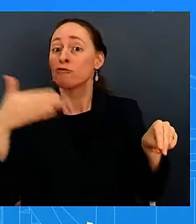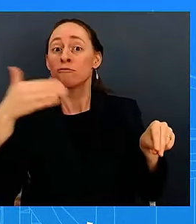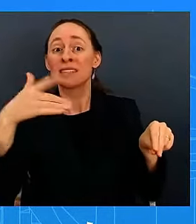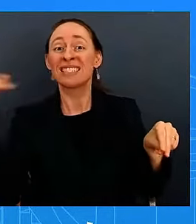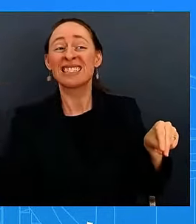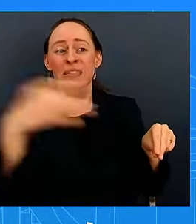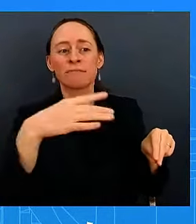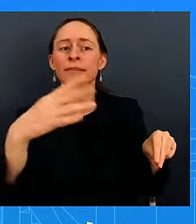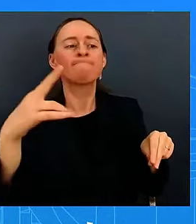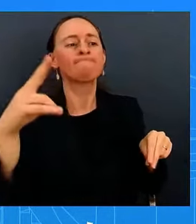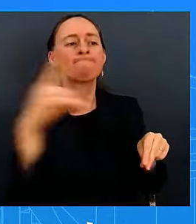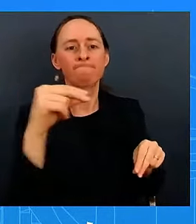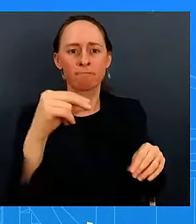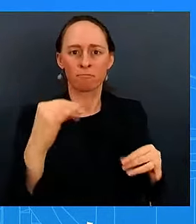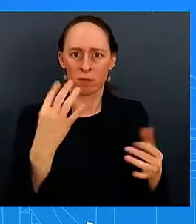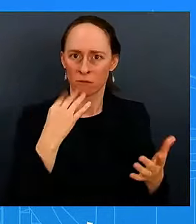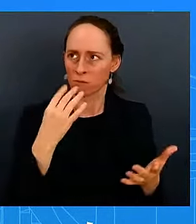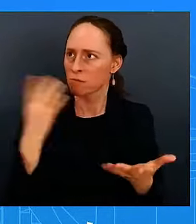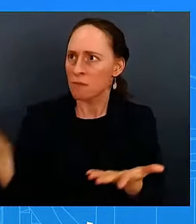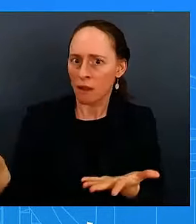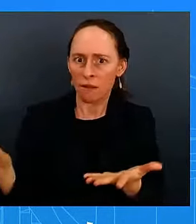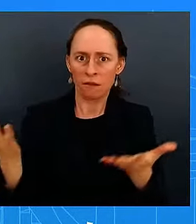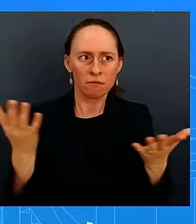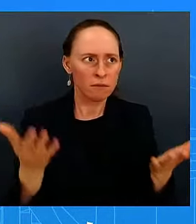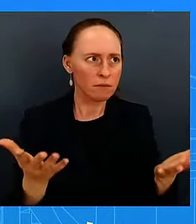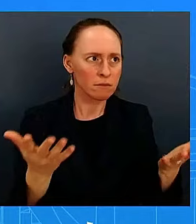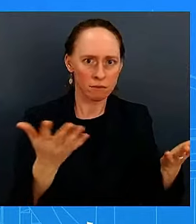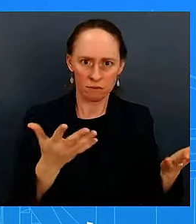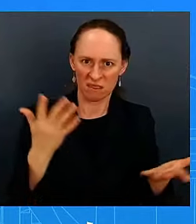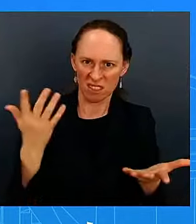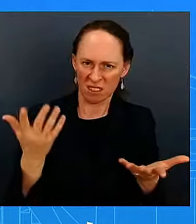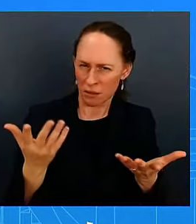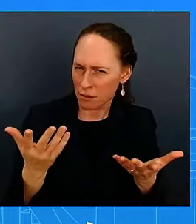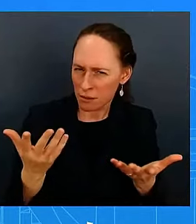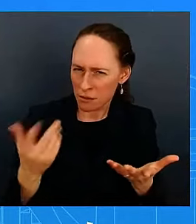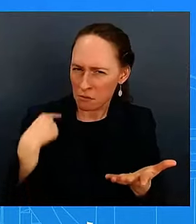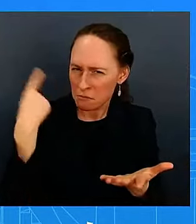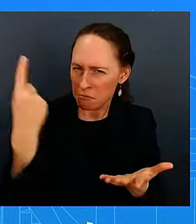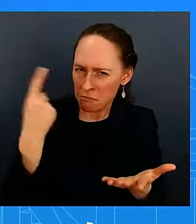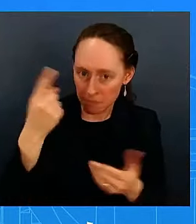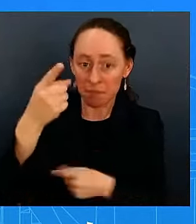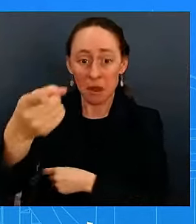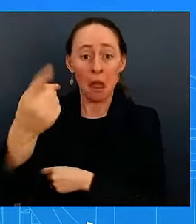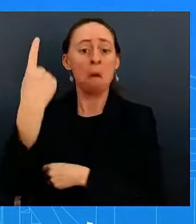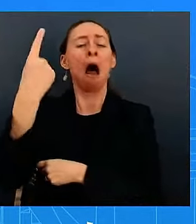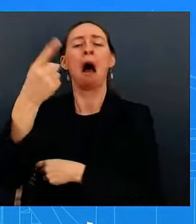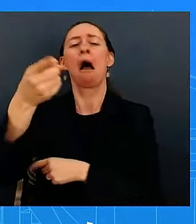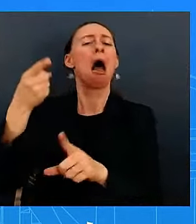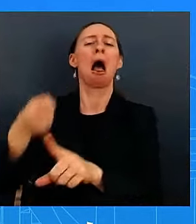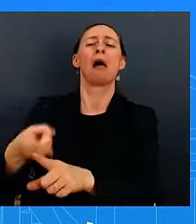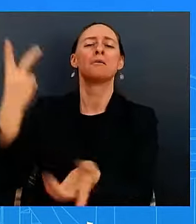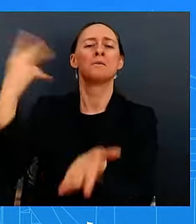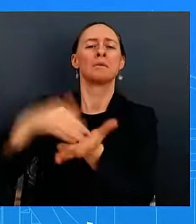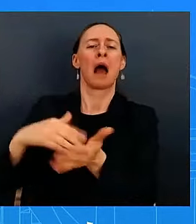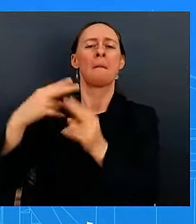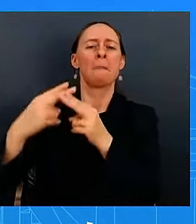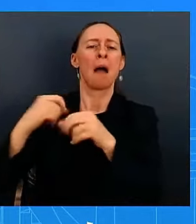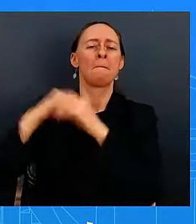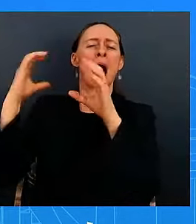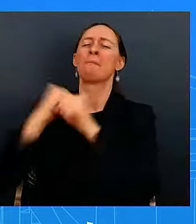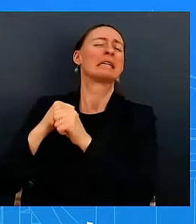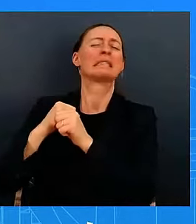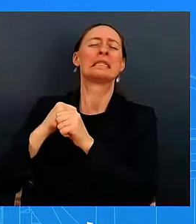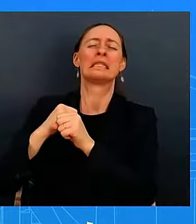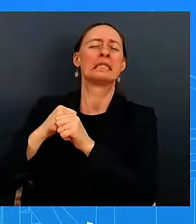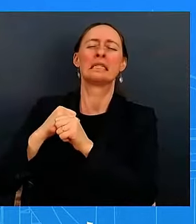put you know stopped pause the 2 000 pound weapons why not send a signal by pausing